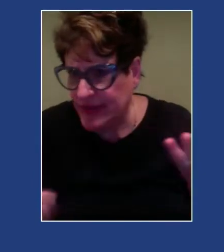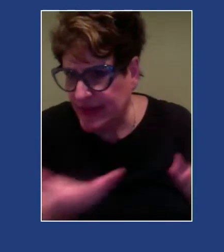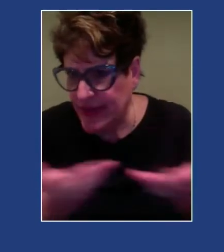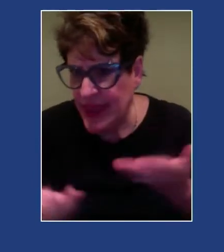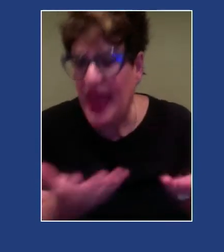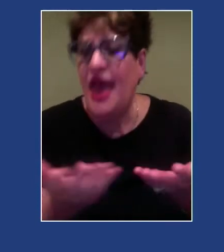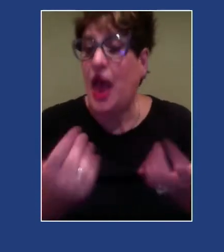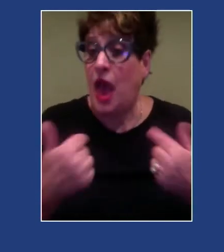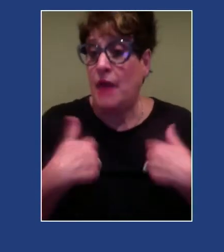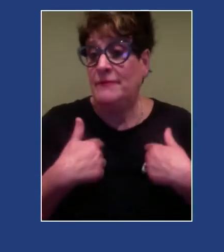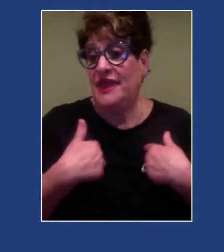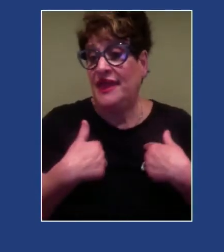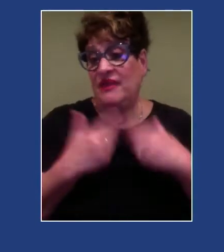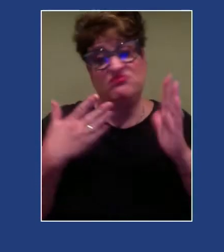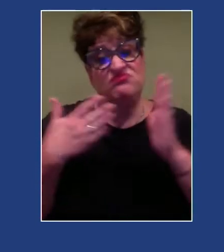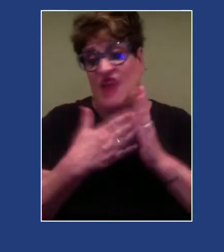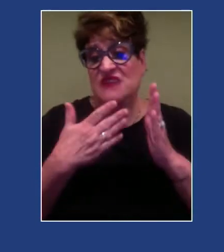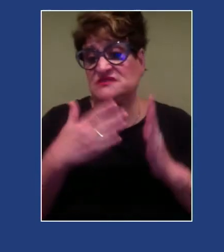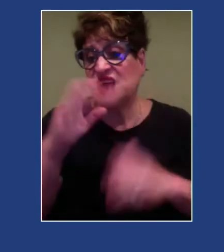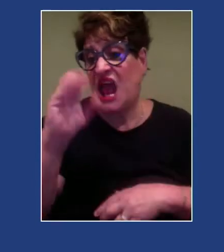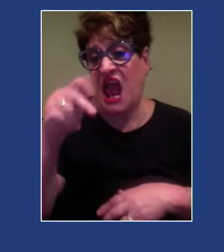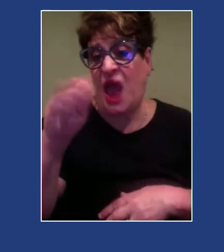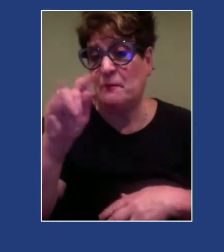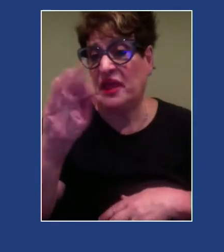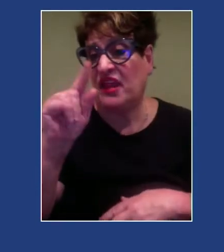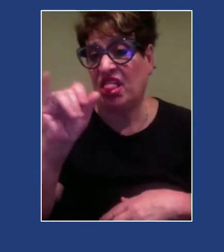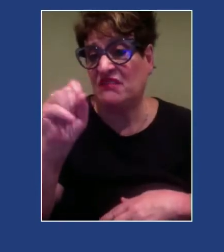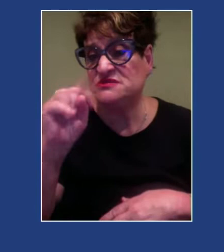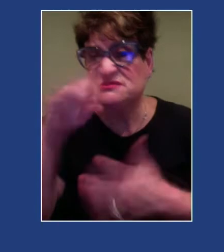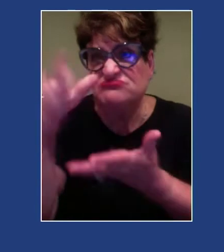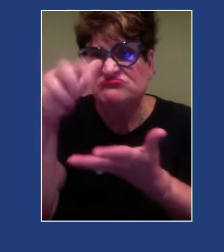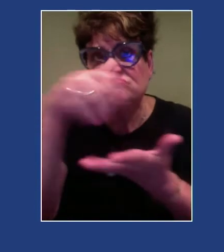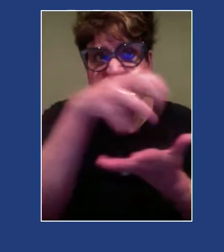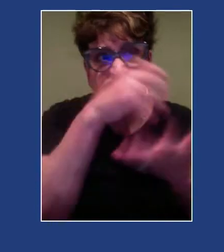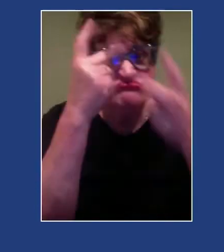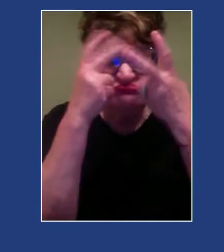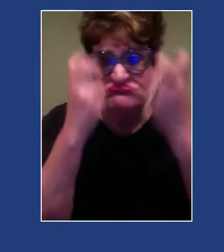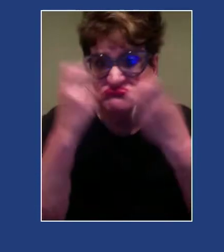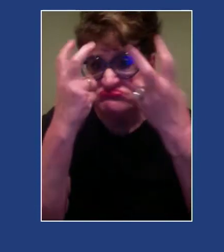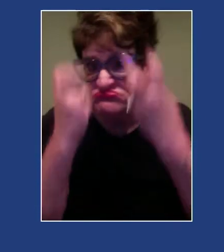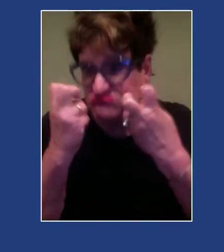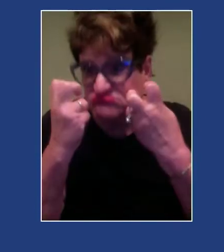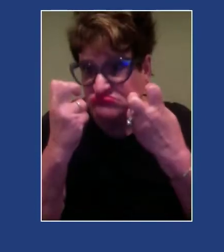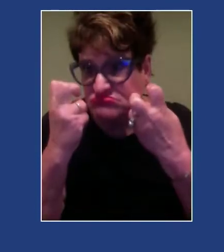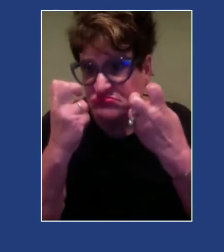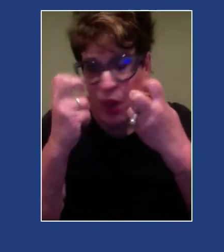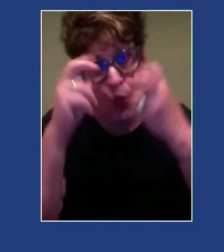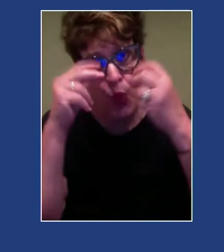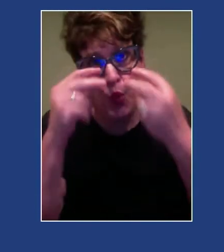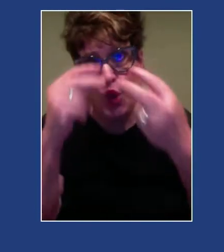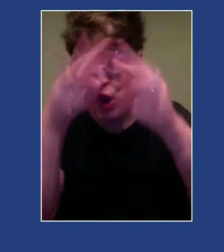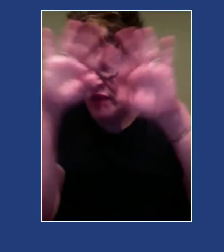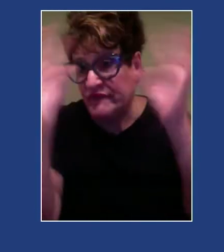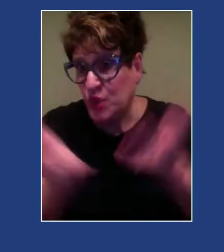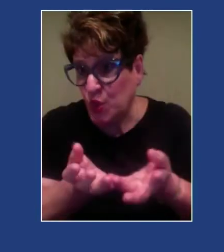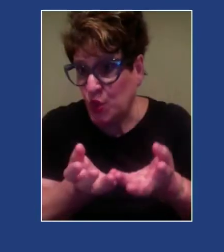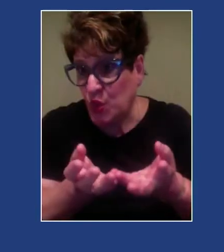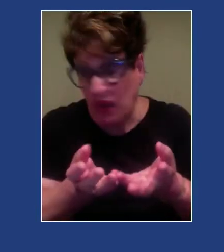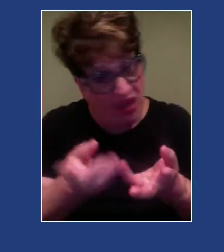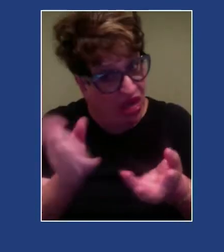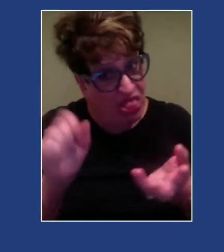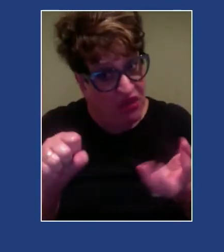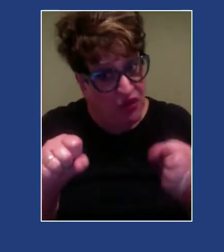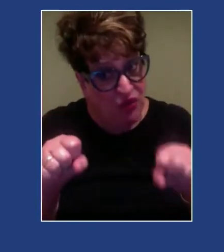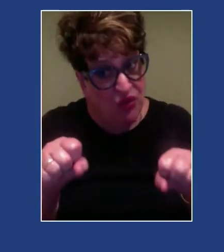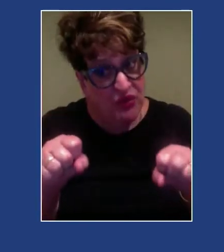anti-capitalist view, worldview. That has potential to impact and show up